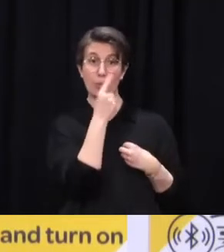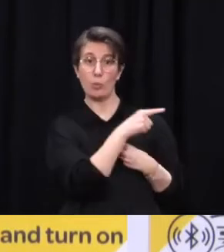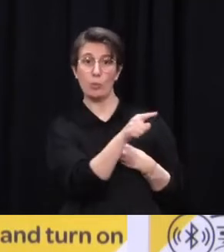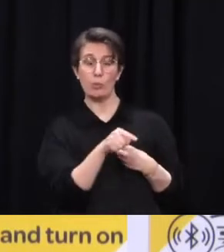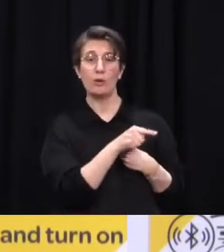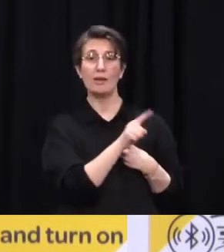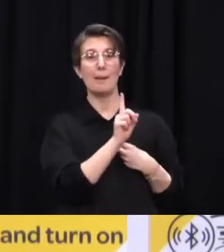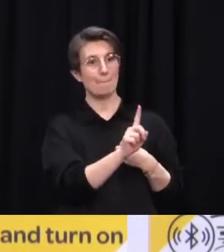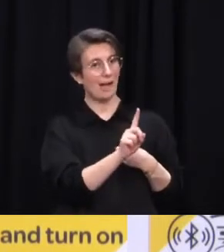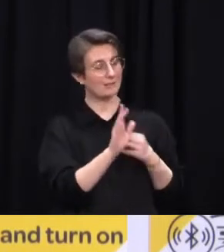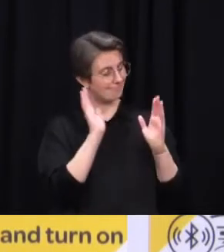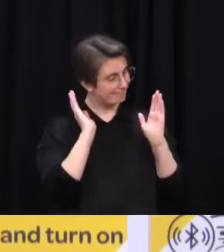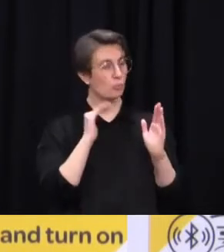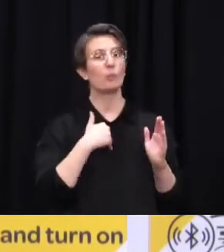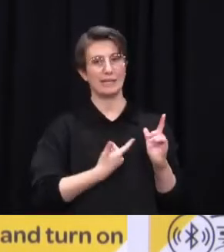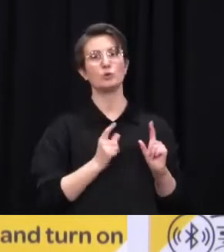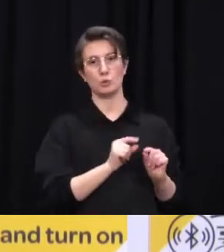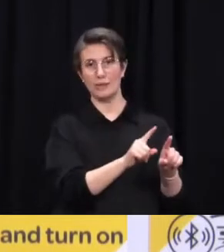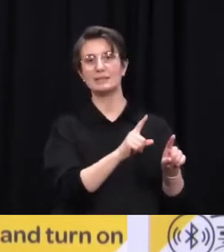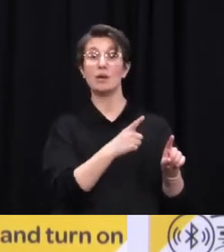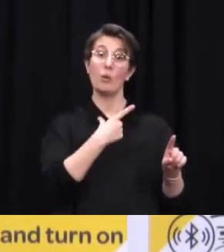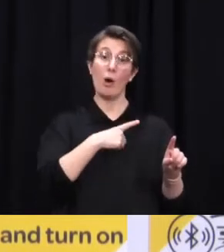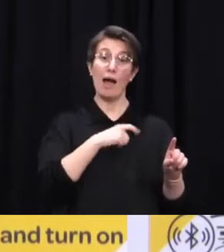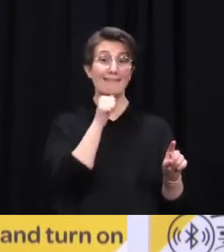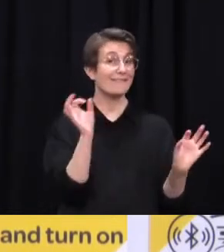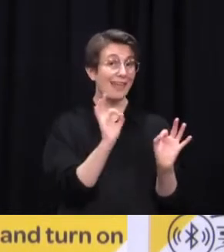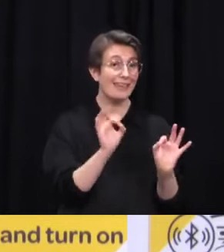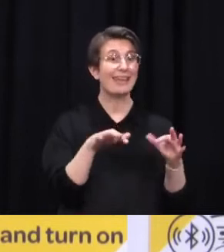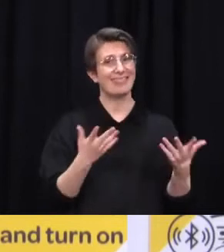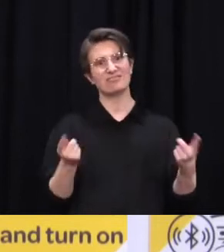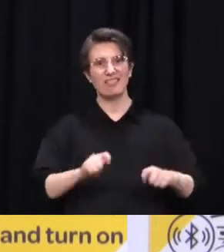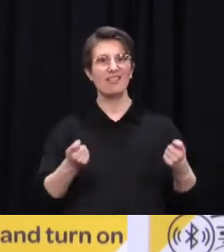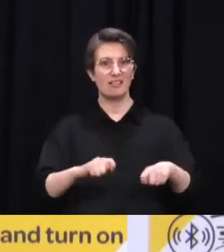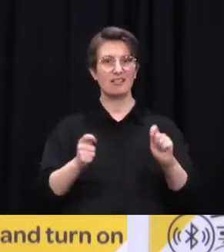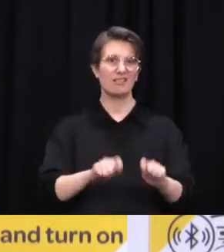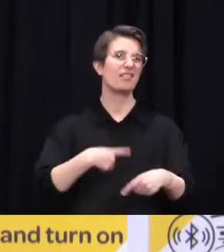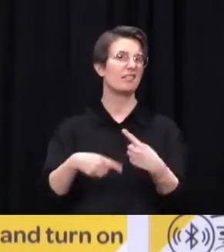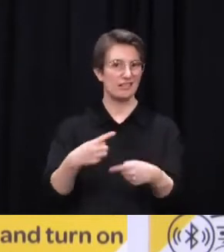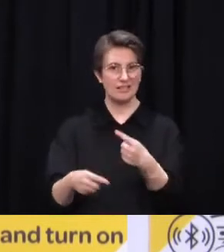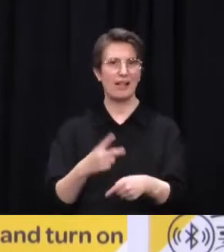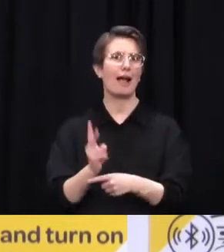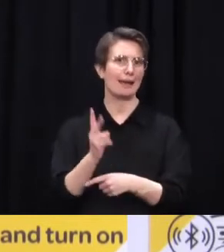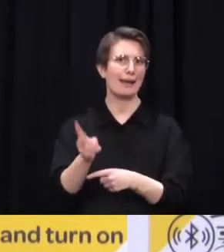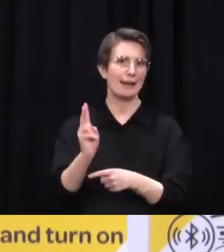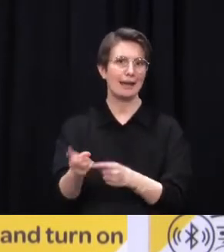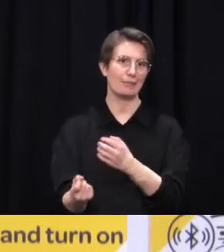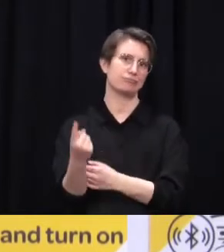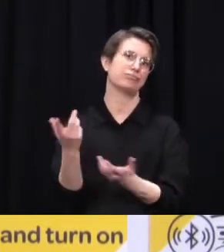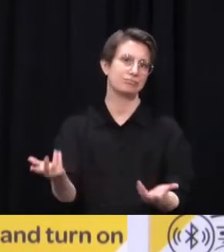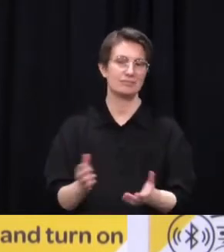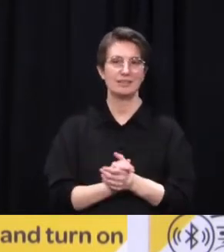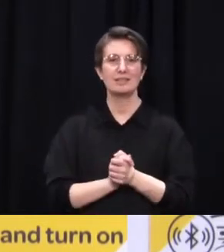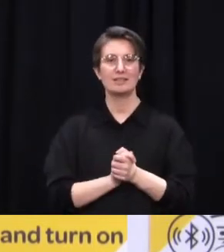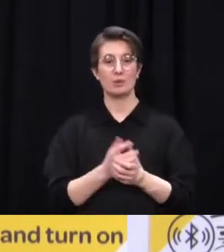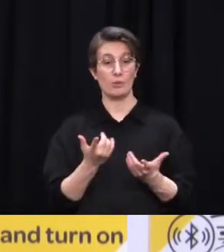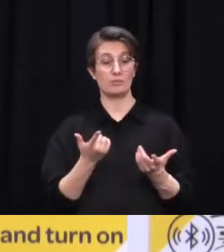consulting and speaking widely with the business community, the hospitality sector. They are actually very supportive of this move because they can see the benefit of it